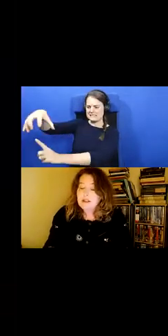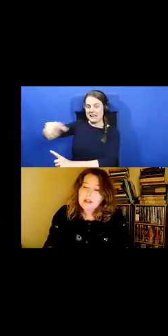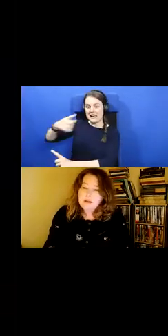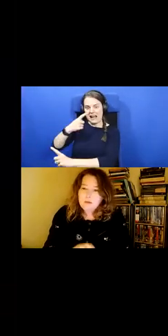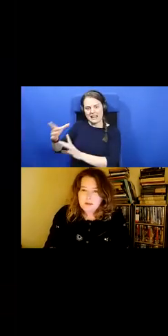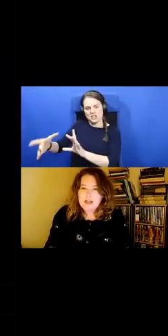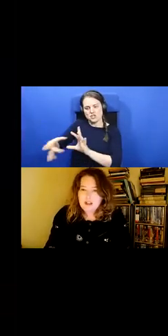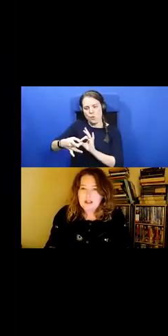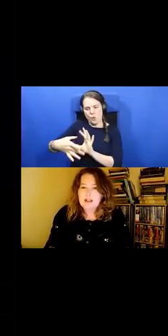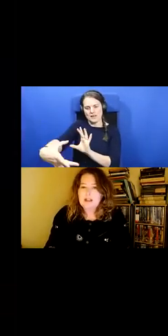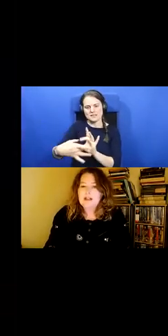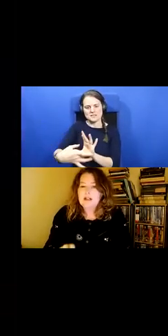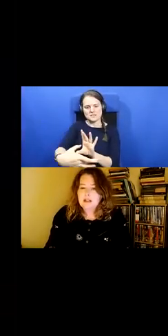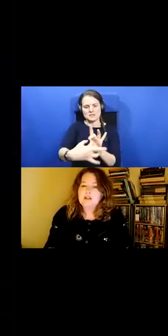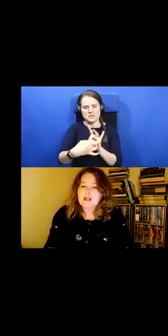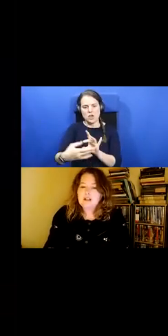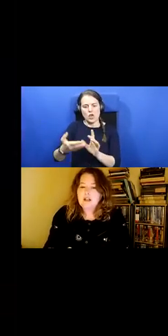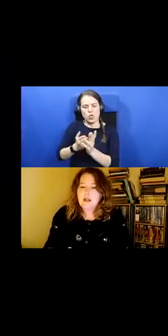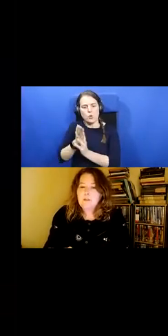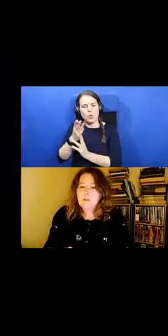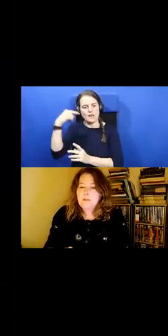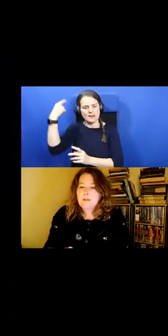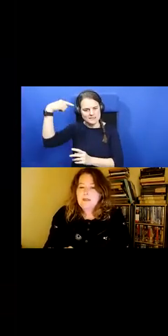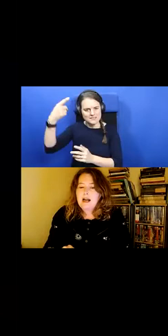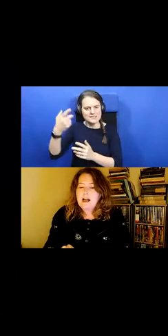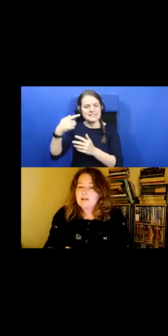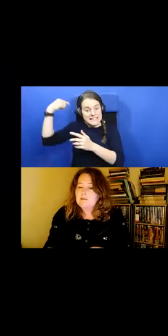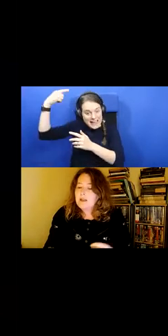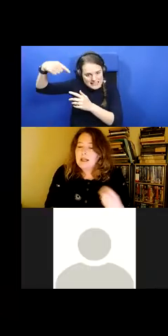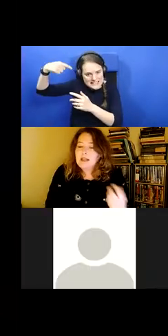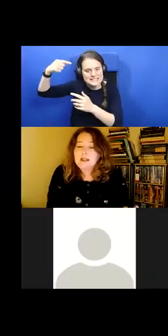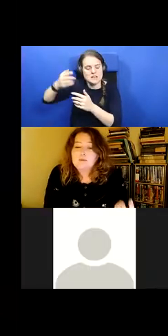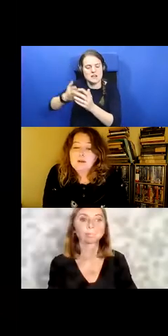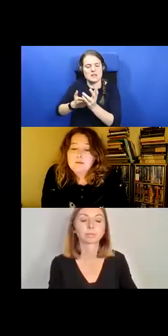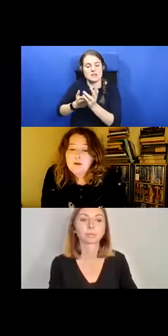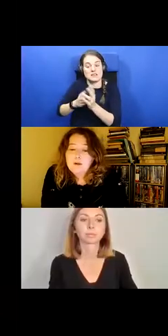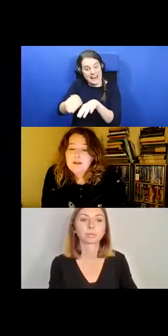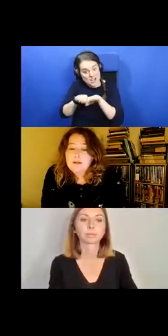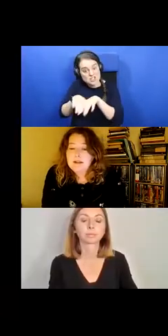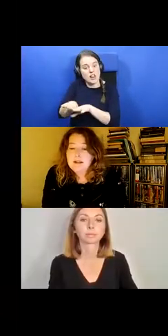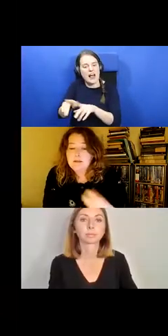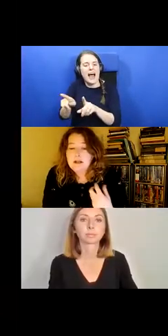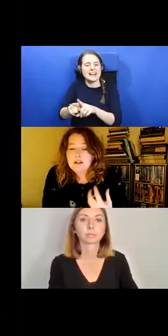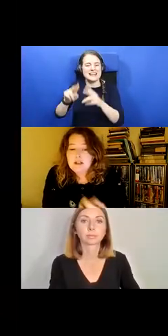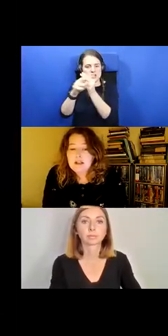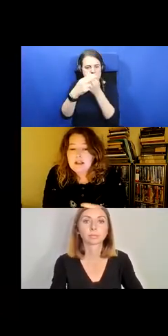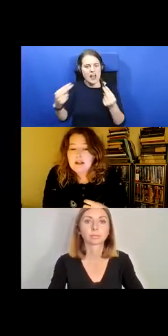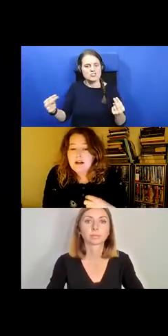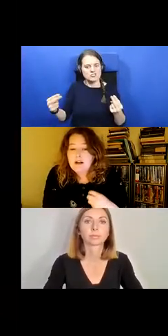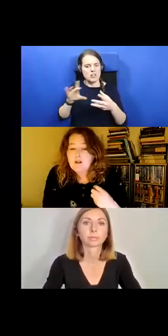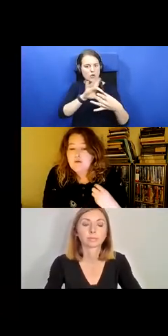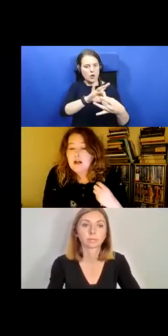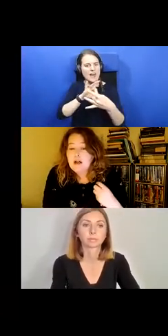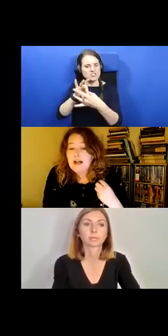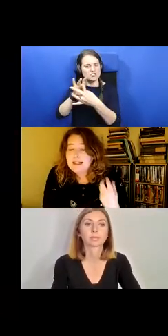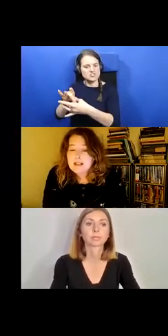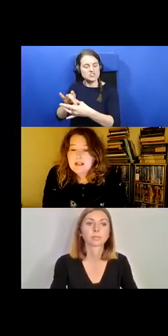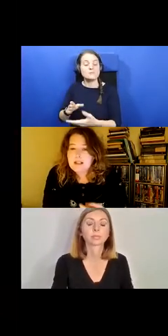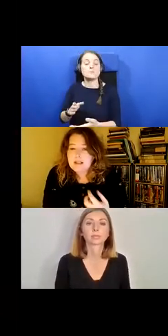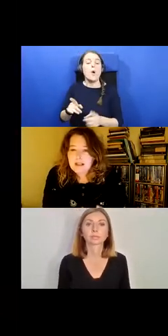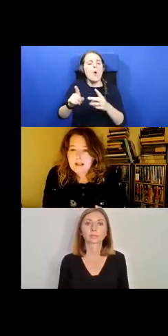communities both nationally, and And saints were also used as expressions of